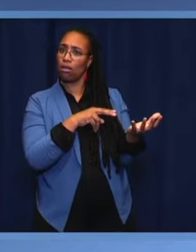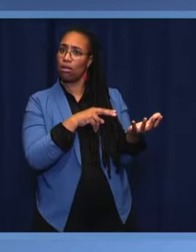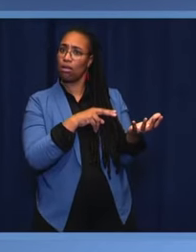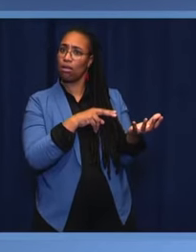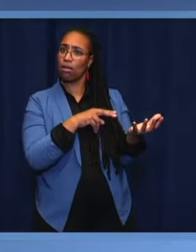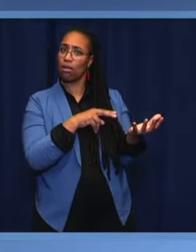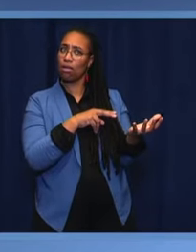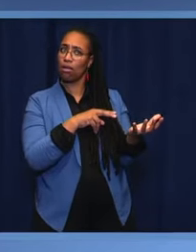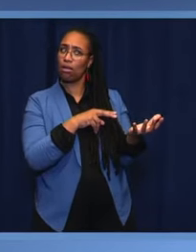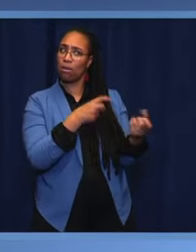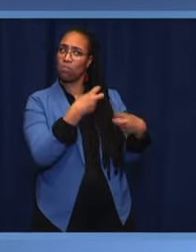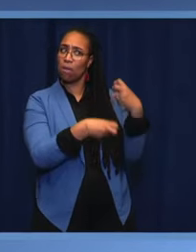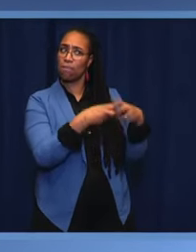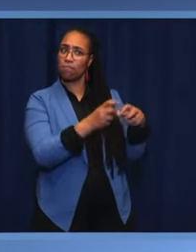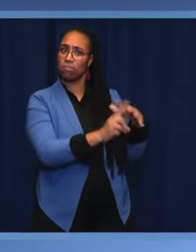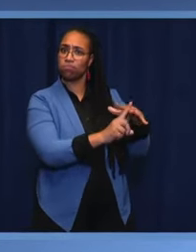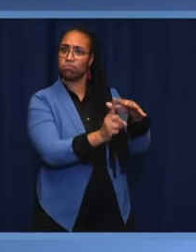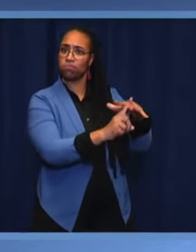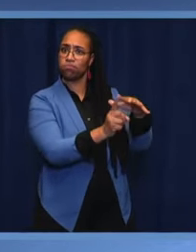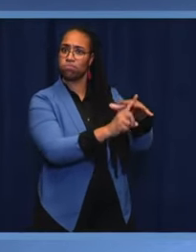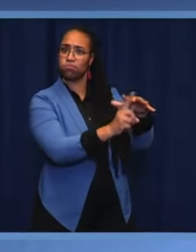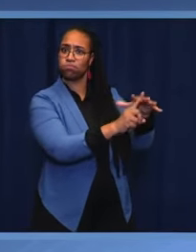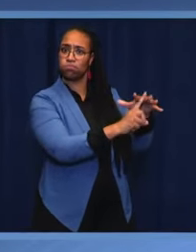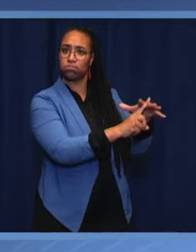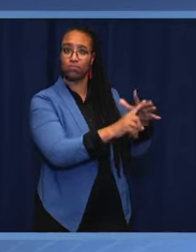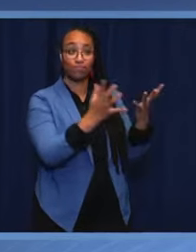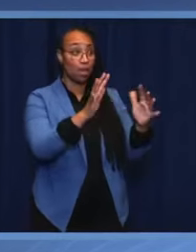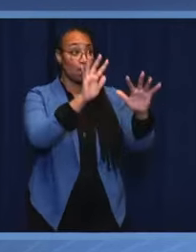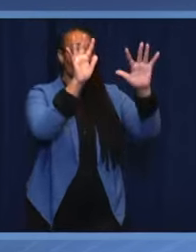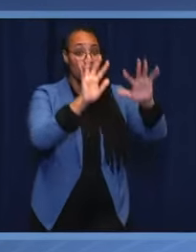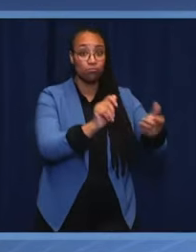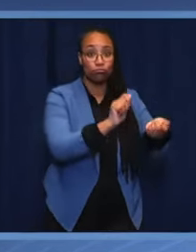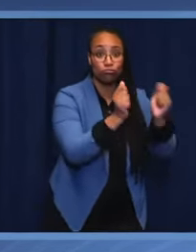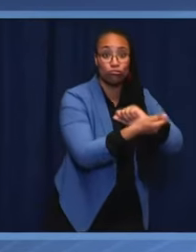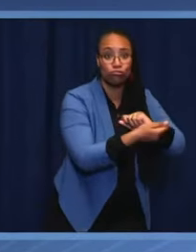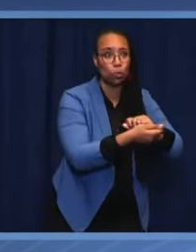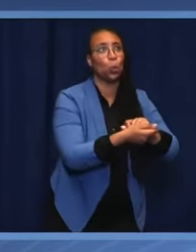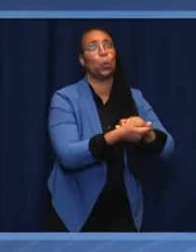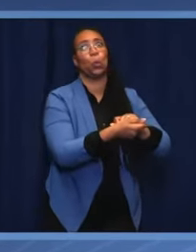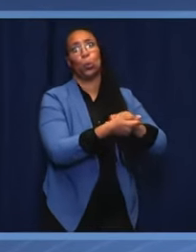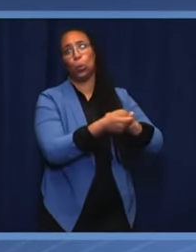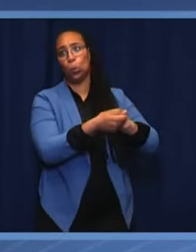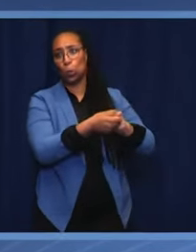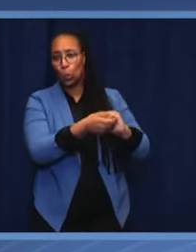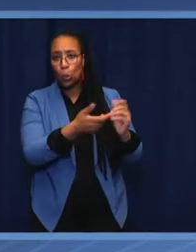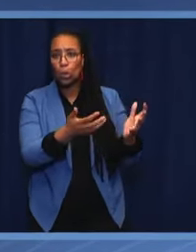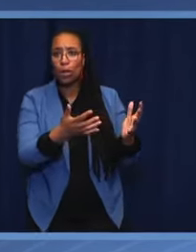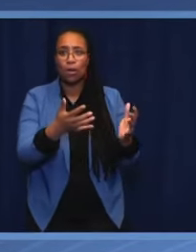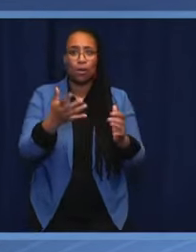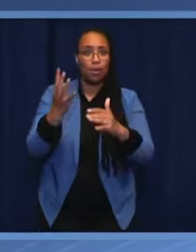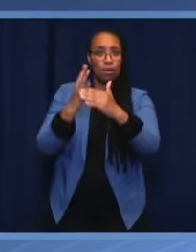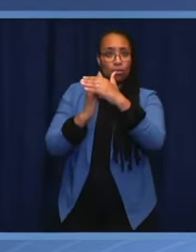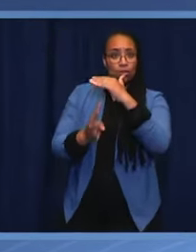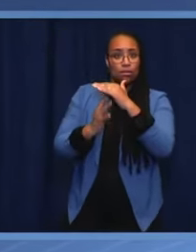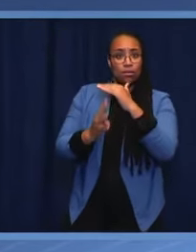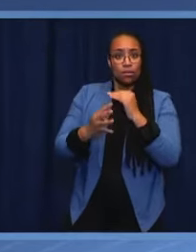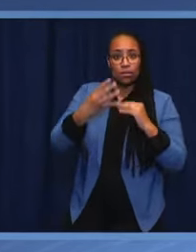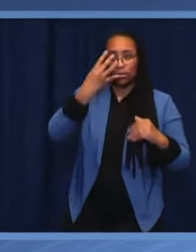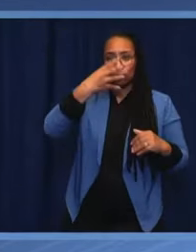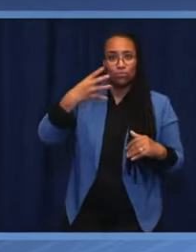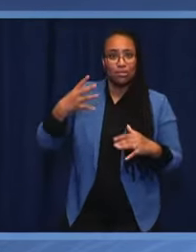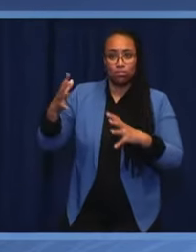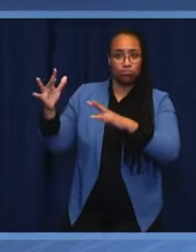such as the climate crisis, irregular migration, drug trafficking,